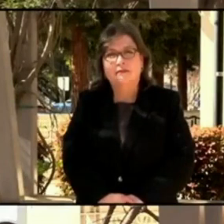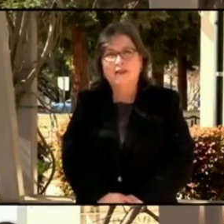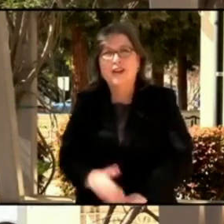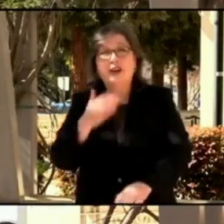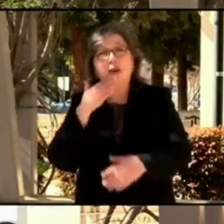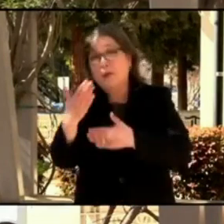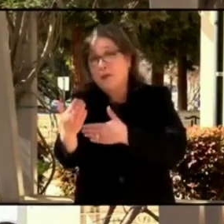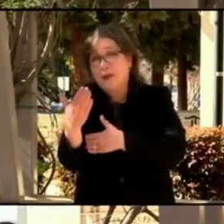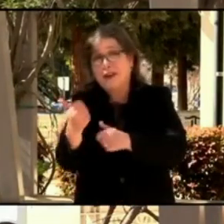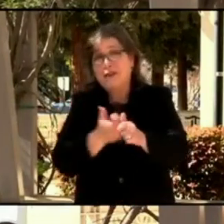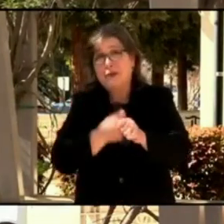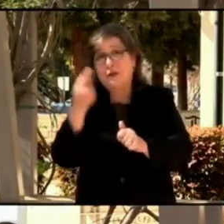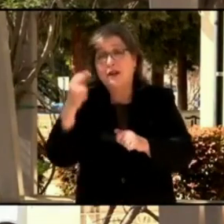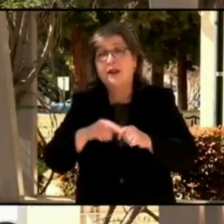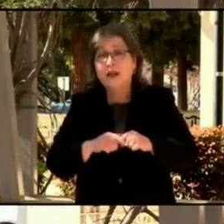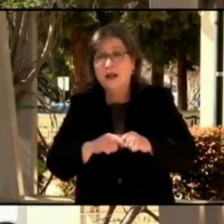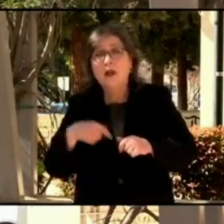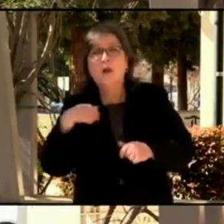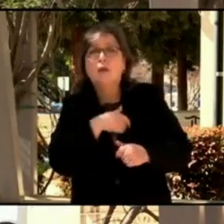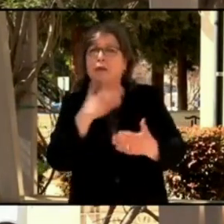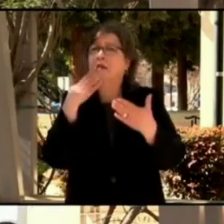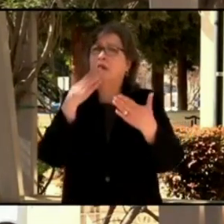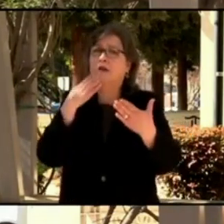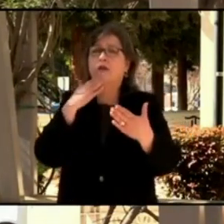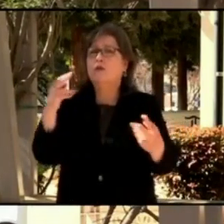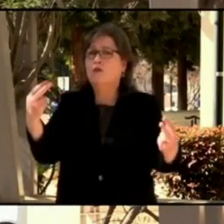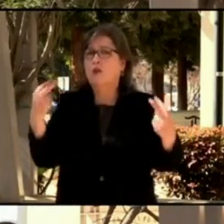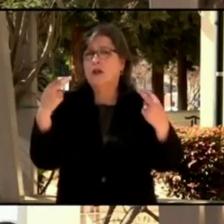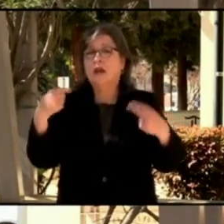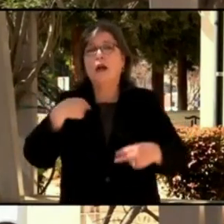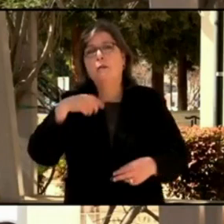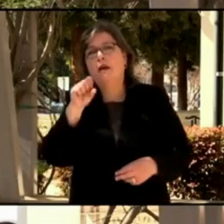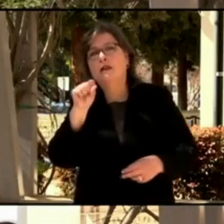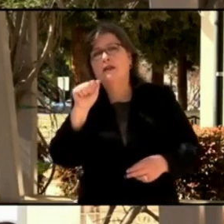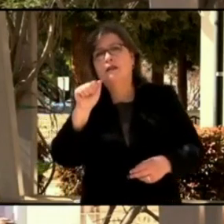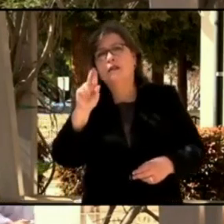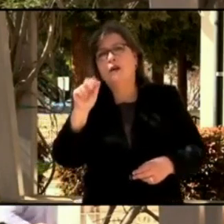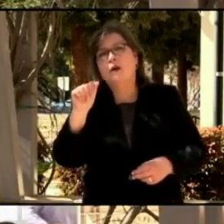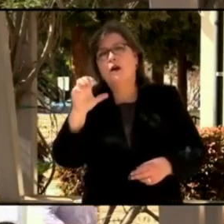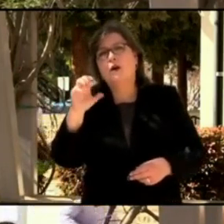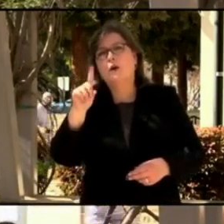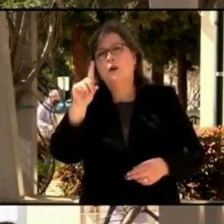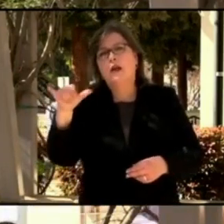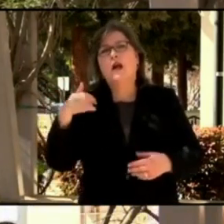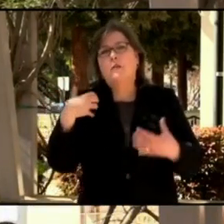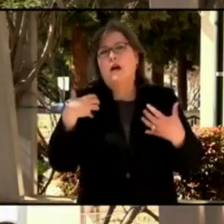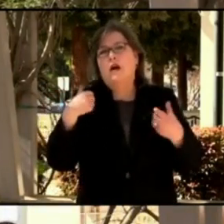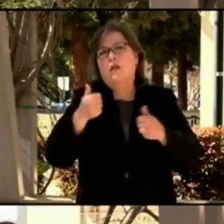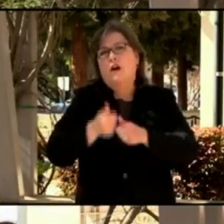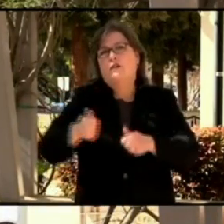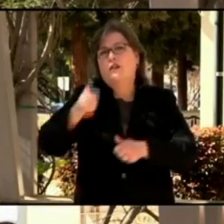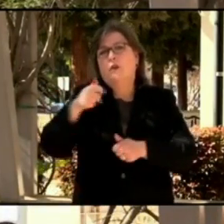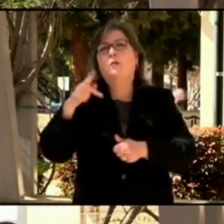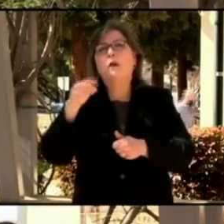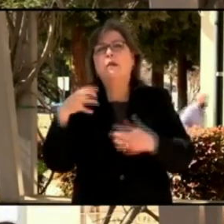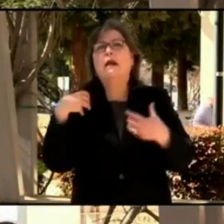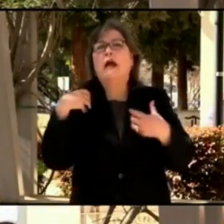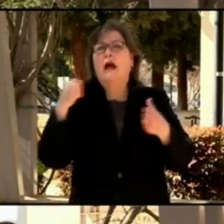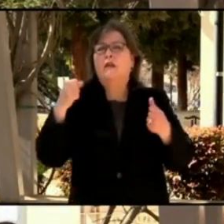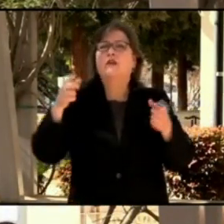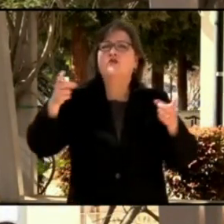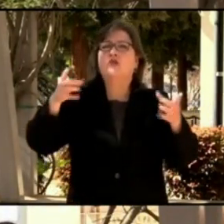Good morning, everyone. Thank you for being here. I'm Sarah Cody, the Health Officer and Public Health Director here in Santa Clara County.